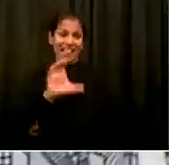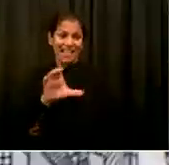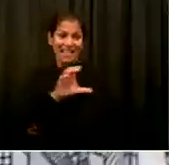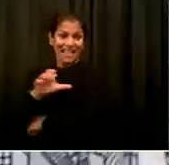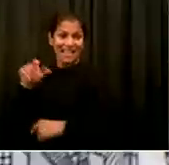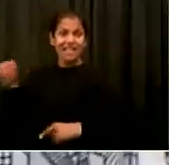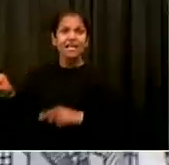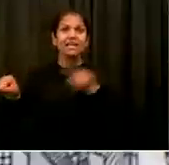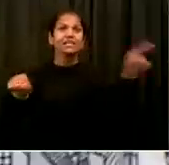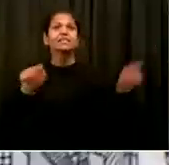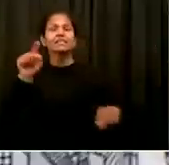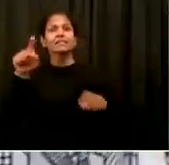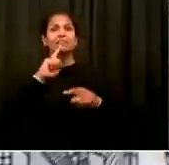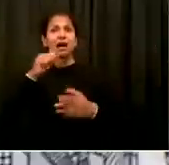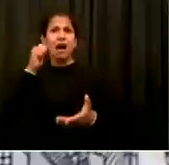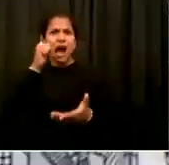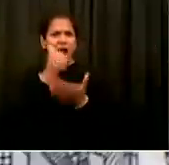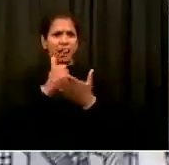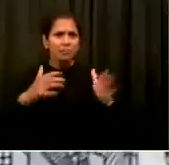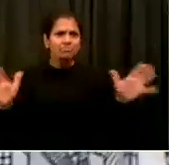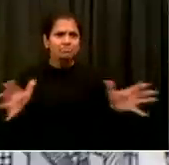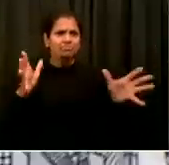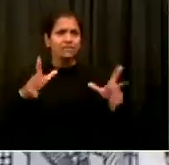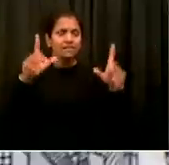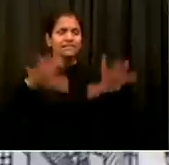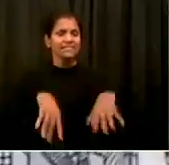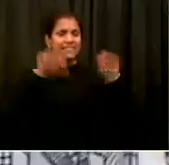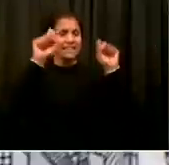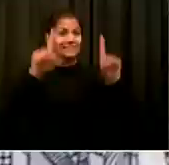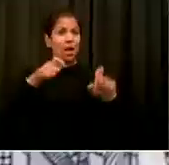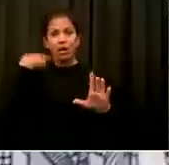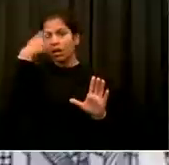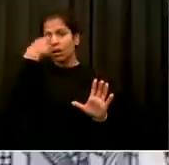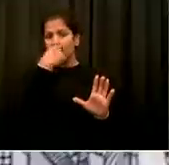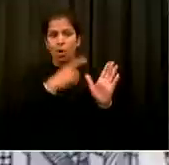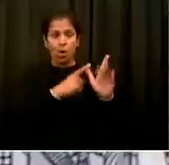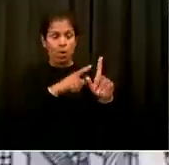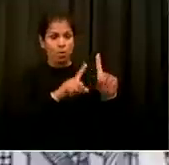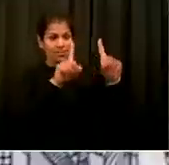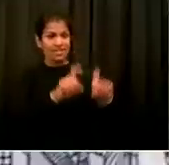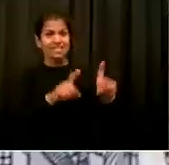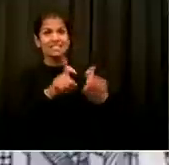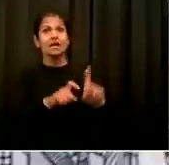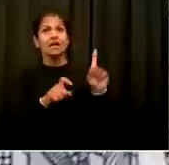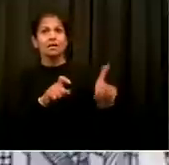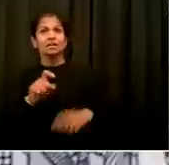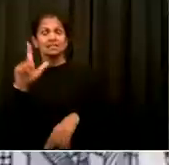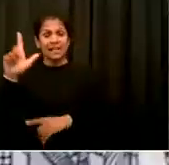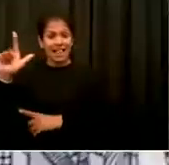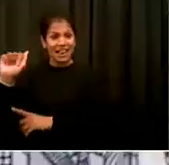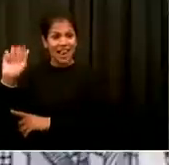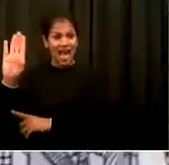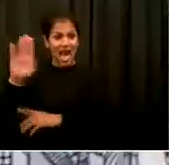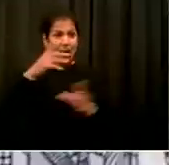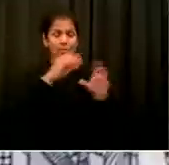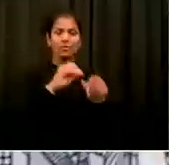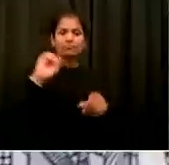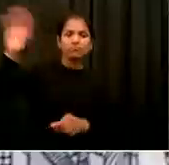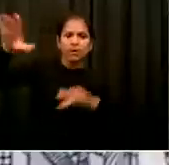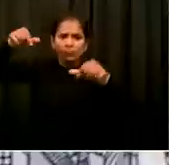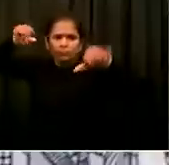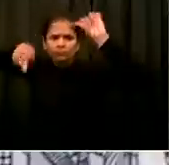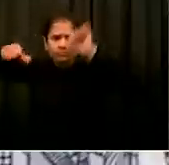work, and they particularly serve folks who are covered by Medicaid. And they have tremendous outreach